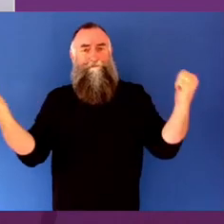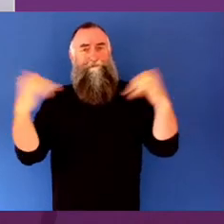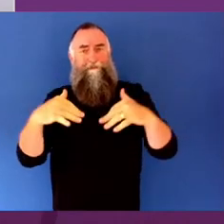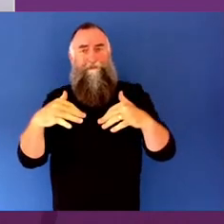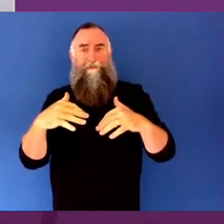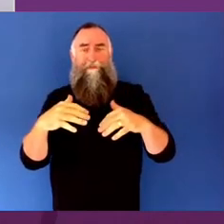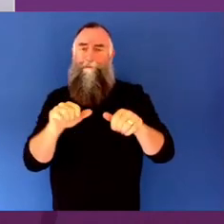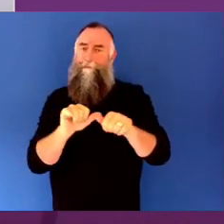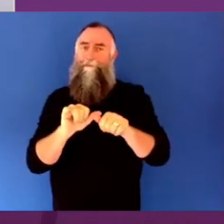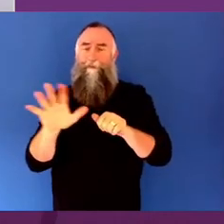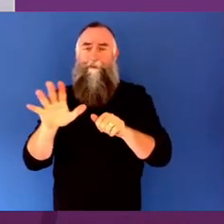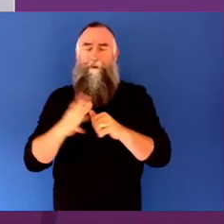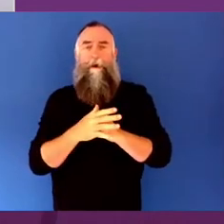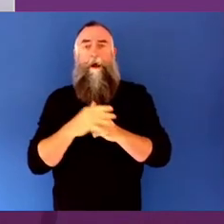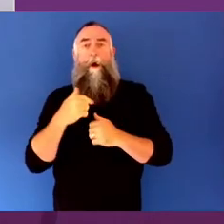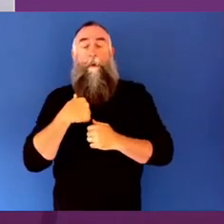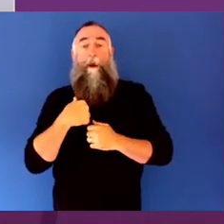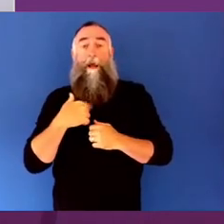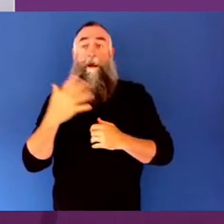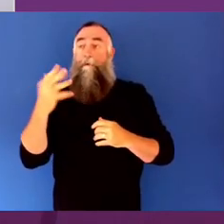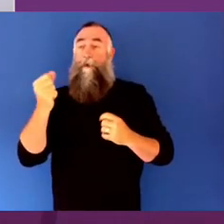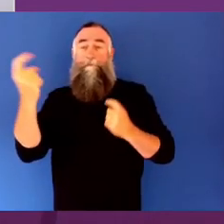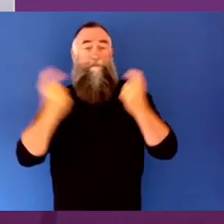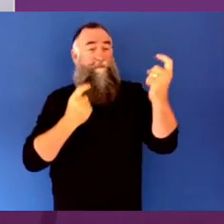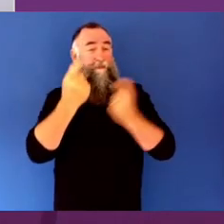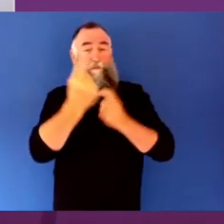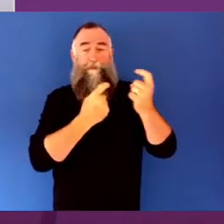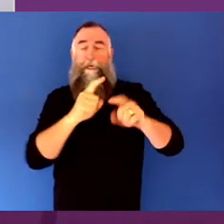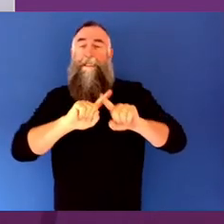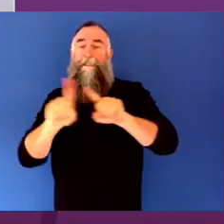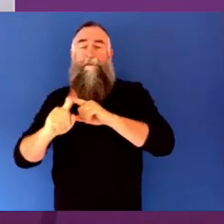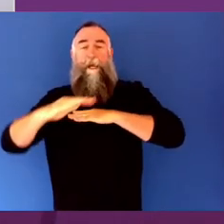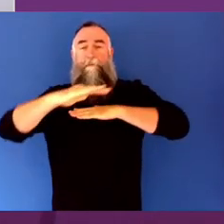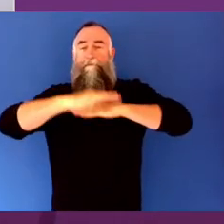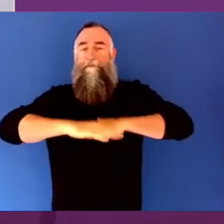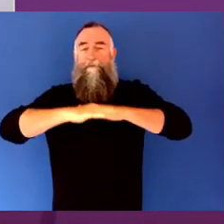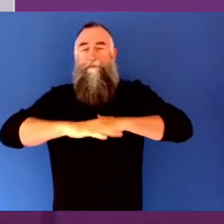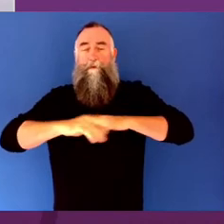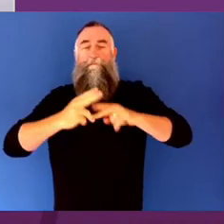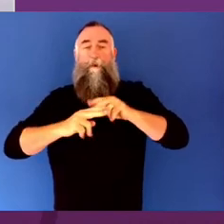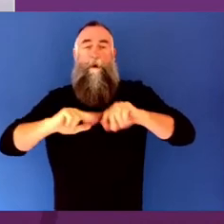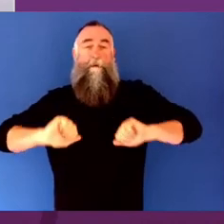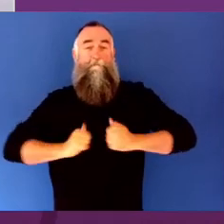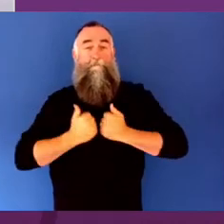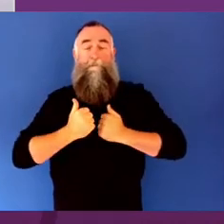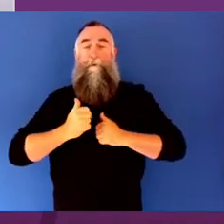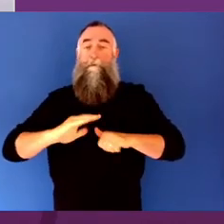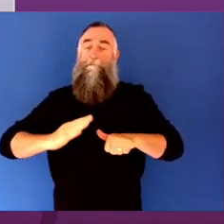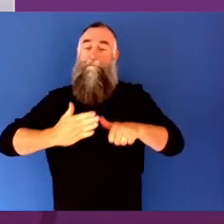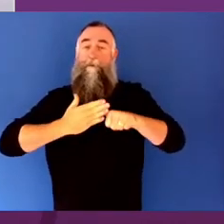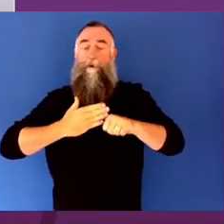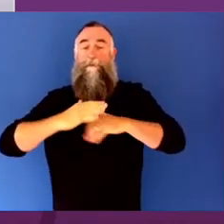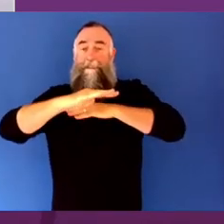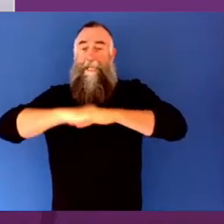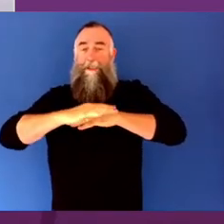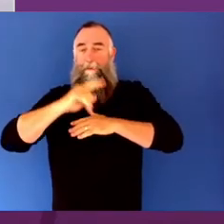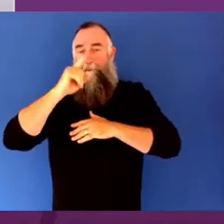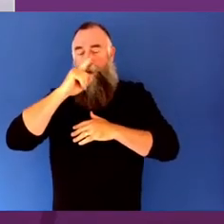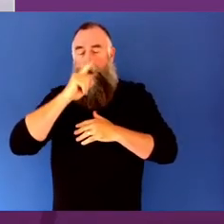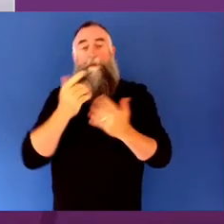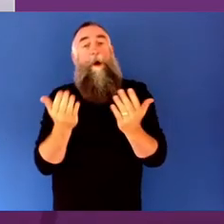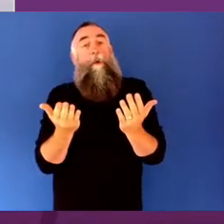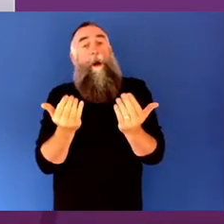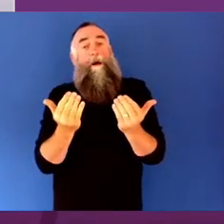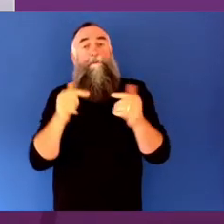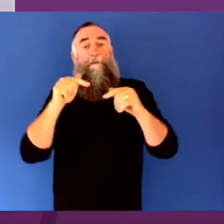We are all joining from the many countries of our First Nations peoples and to welcome us to Country here today, I would like to ask